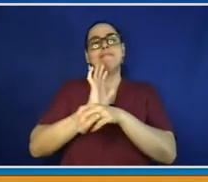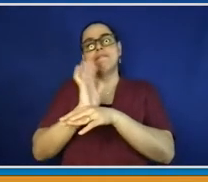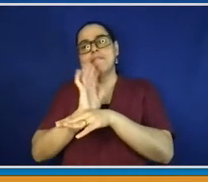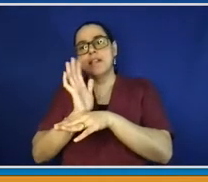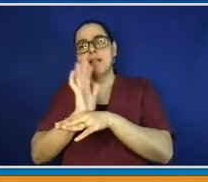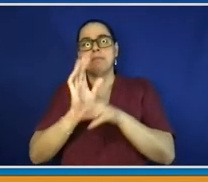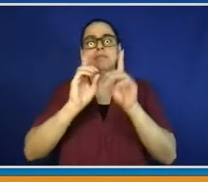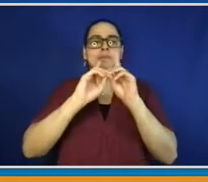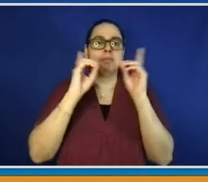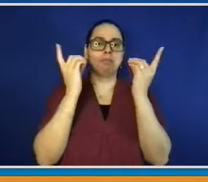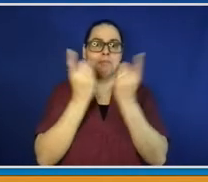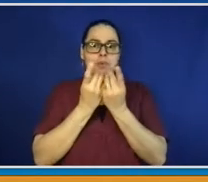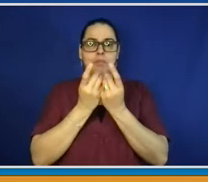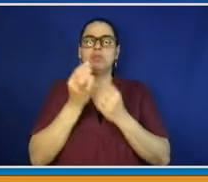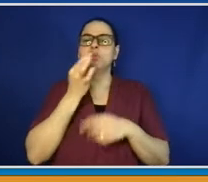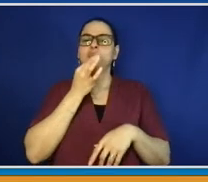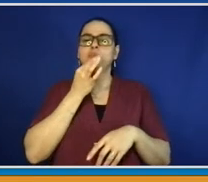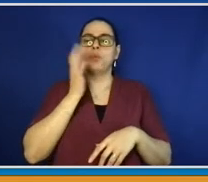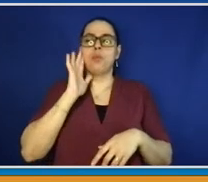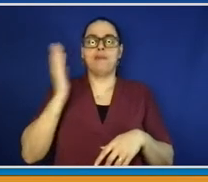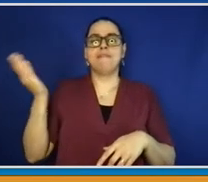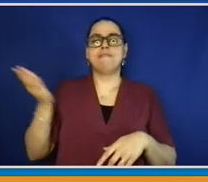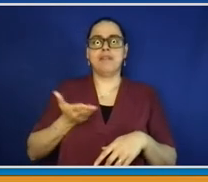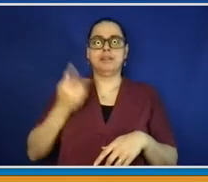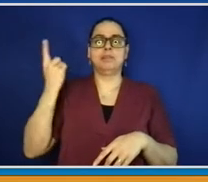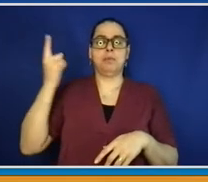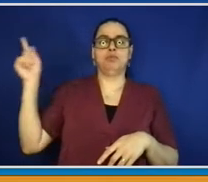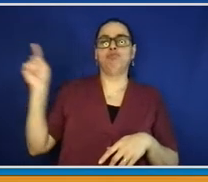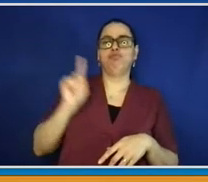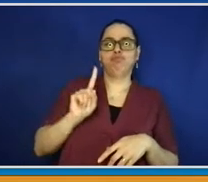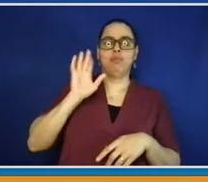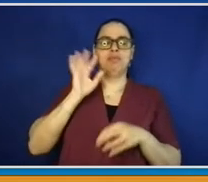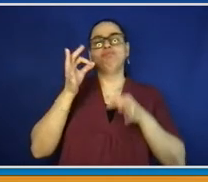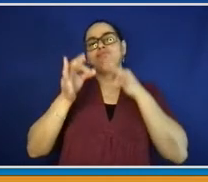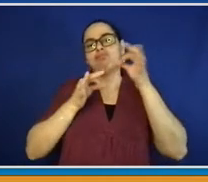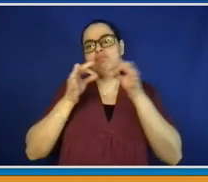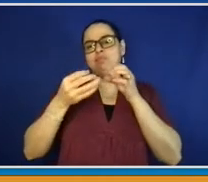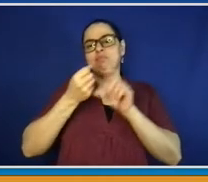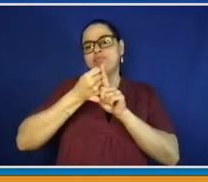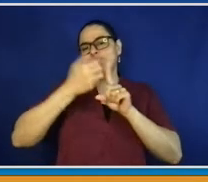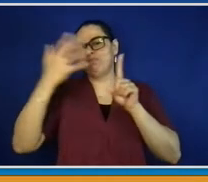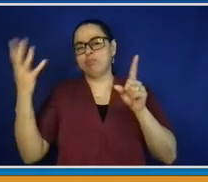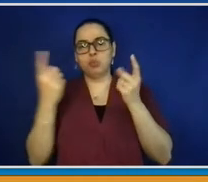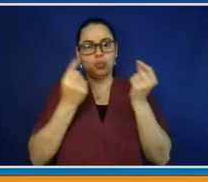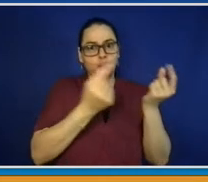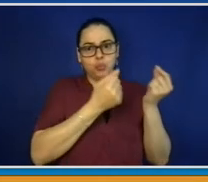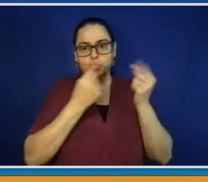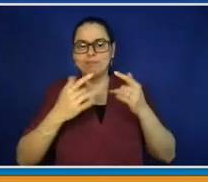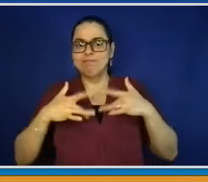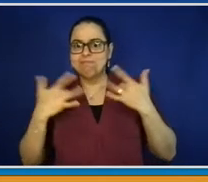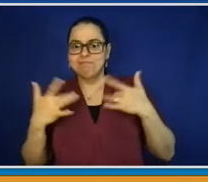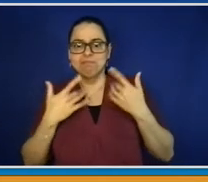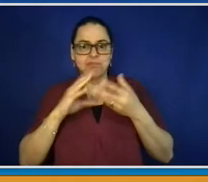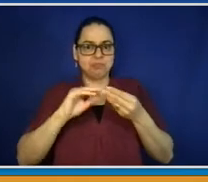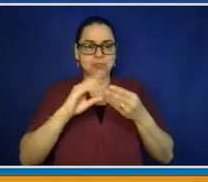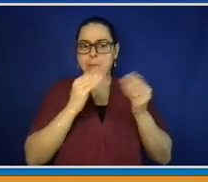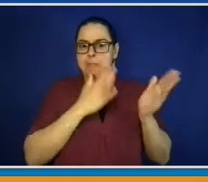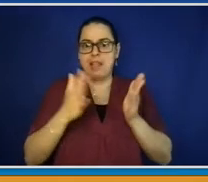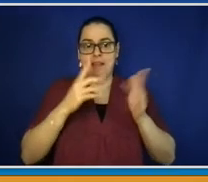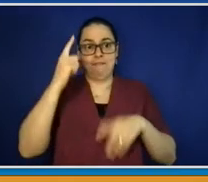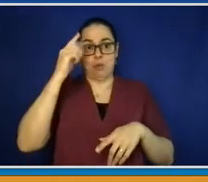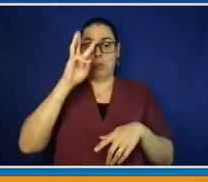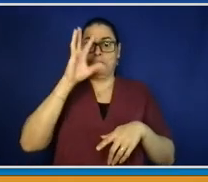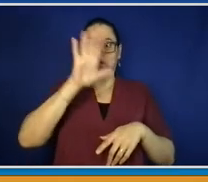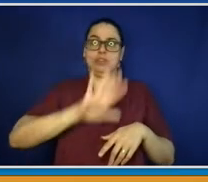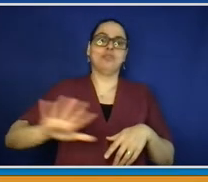First, let me begin with the numbers, as we always do. The New York State tracker is up today, which gives us our information, and the infection